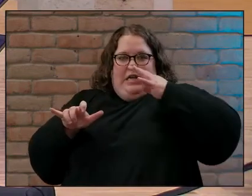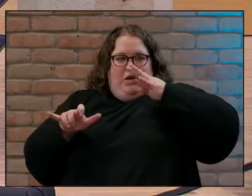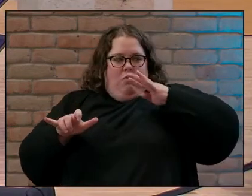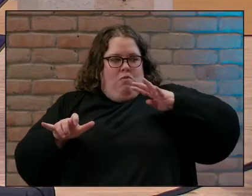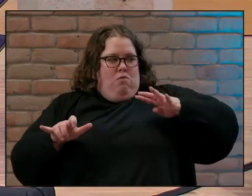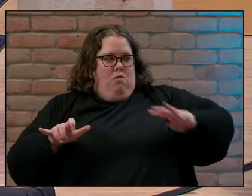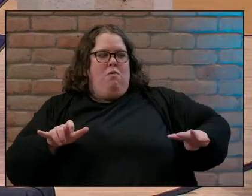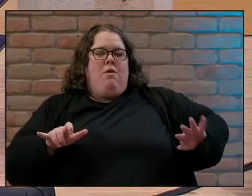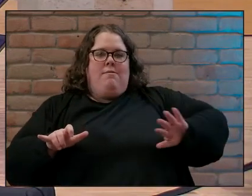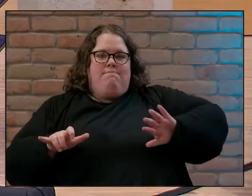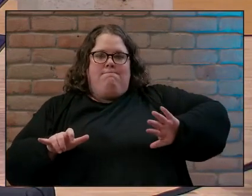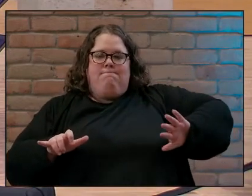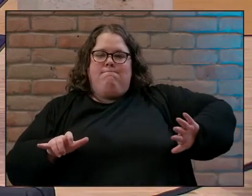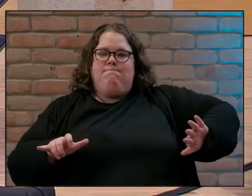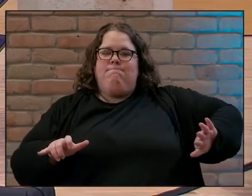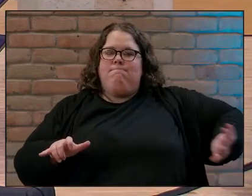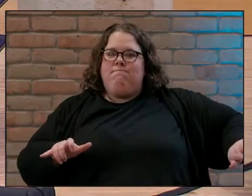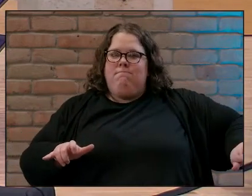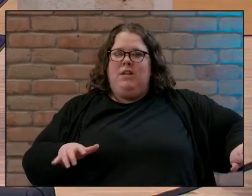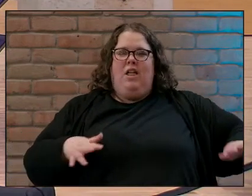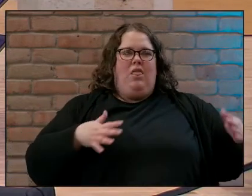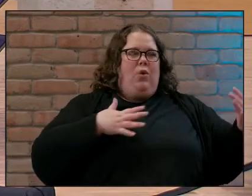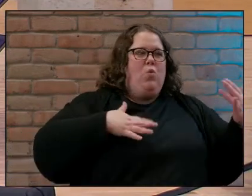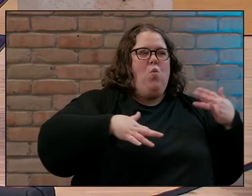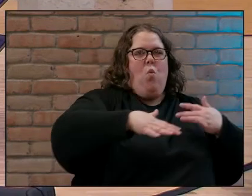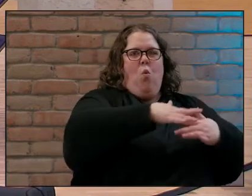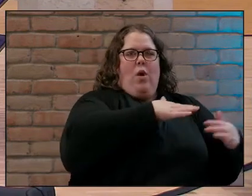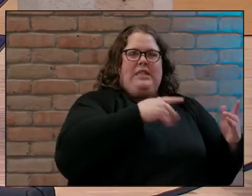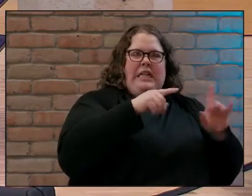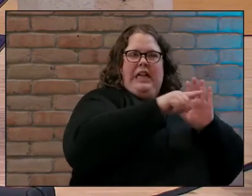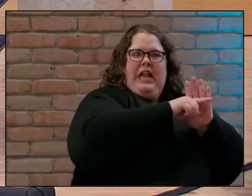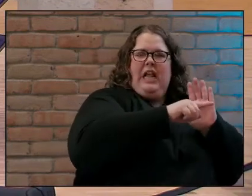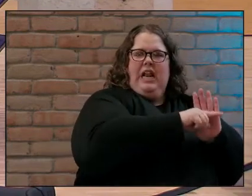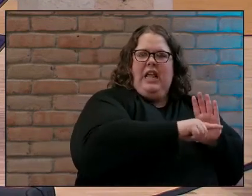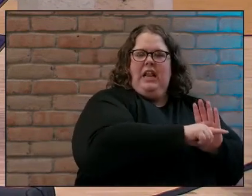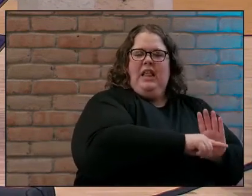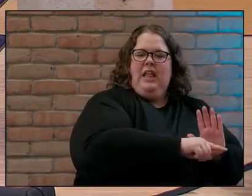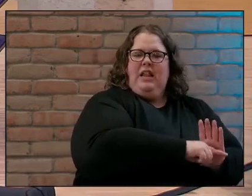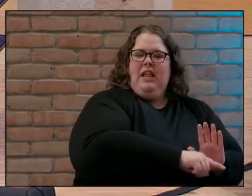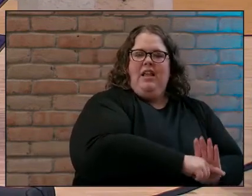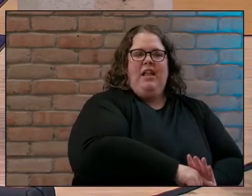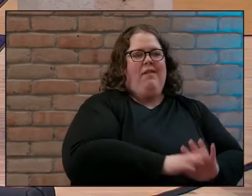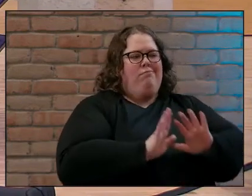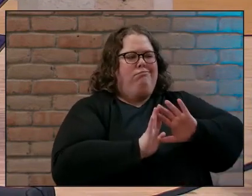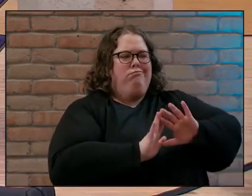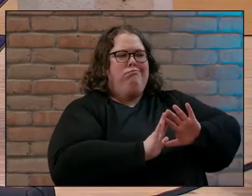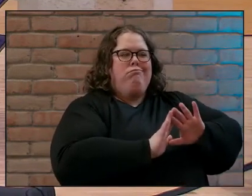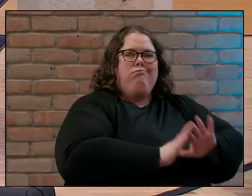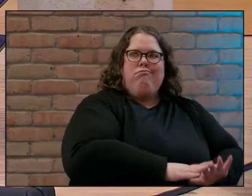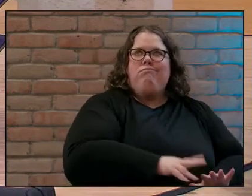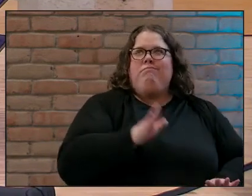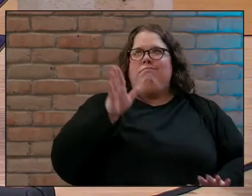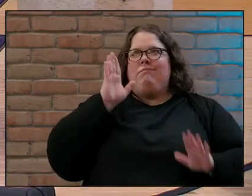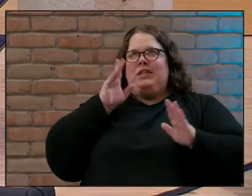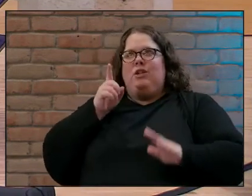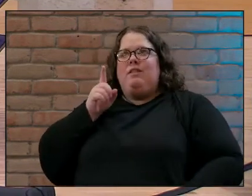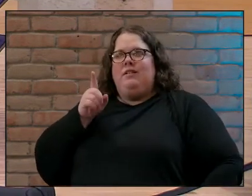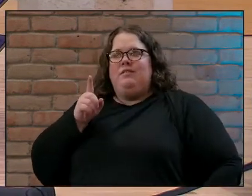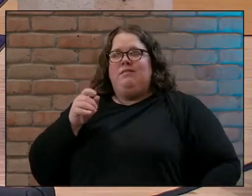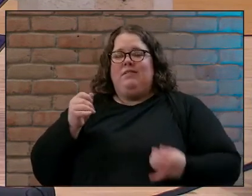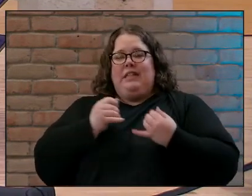drown out all of the noise and all of the things that the enemy would whisper into our ears and finally this